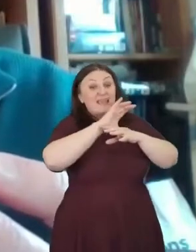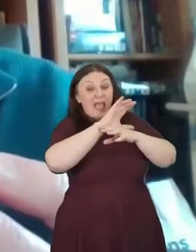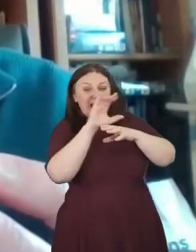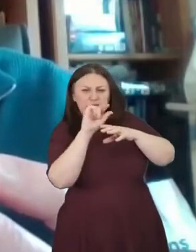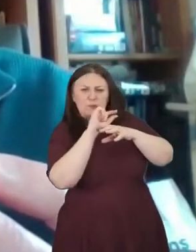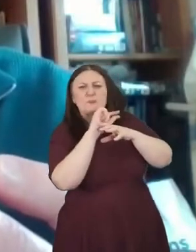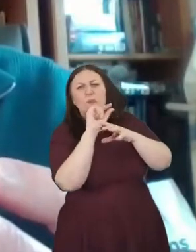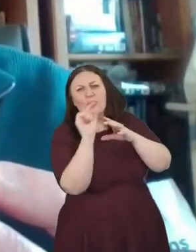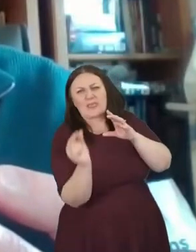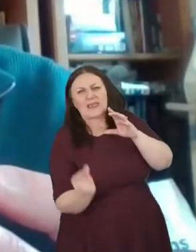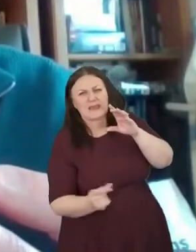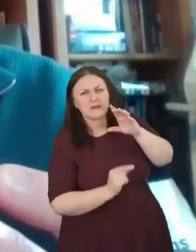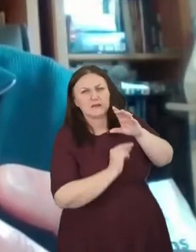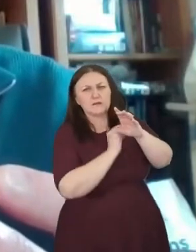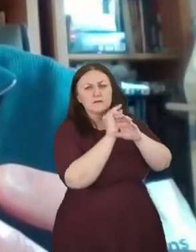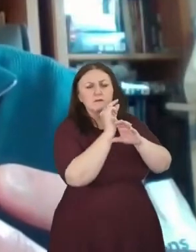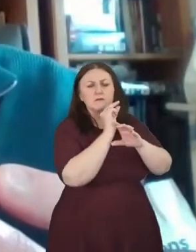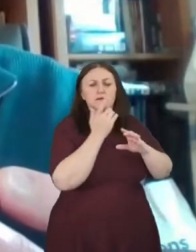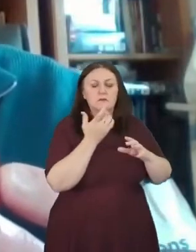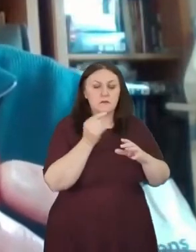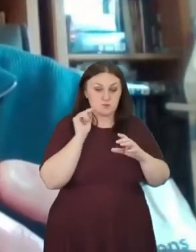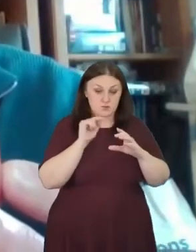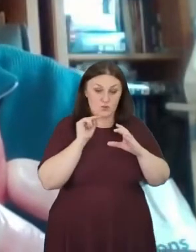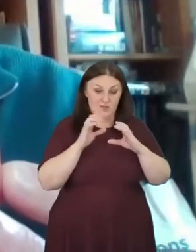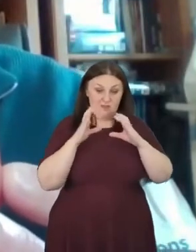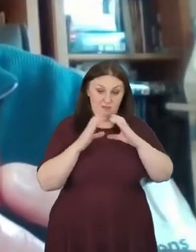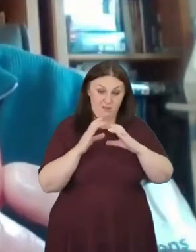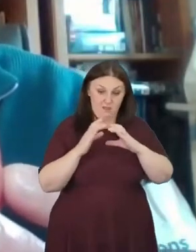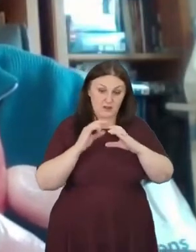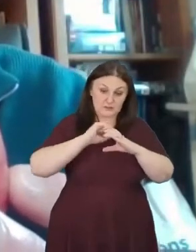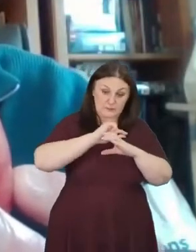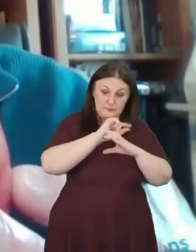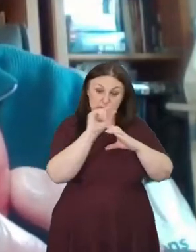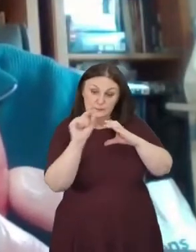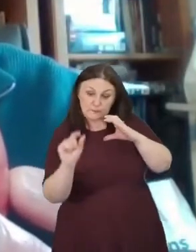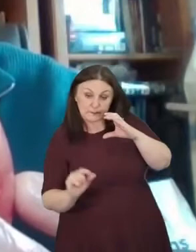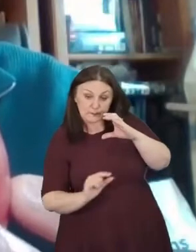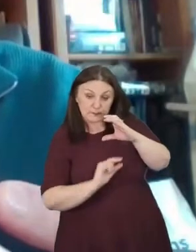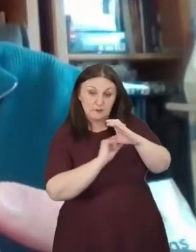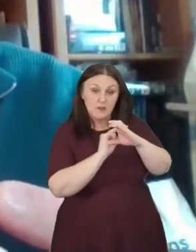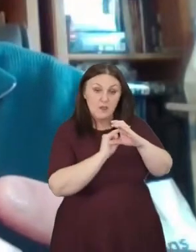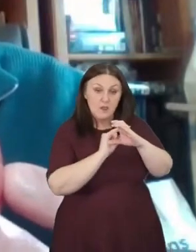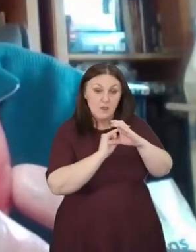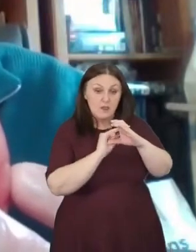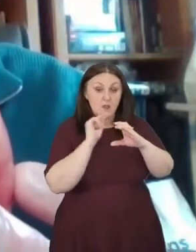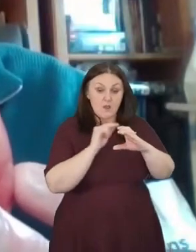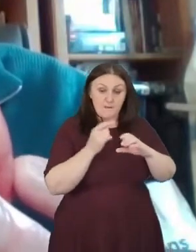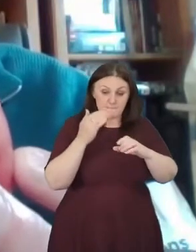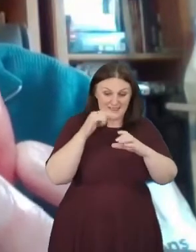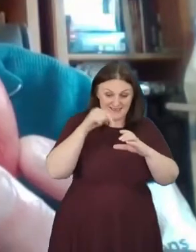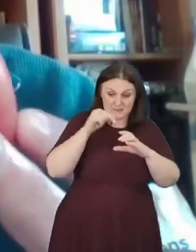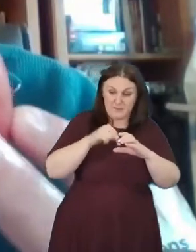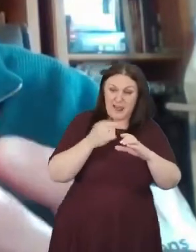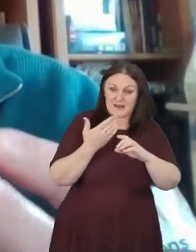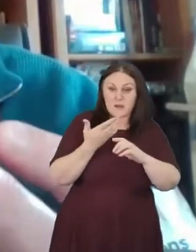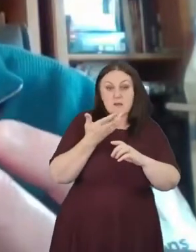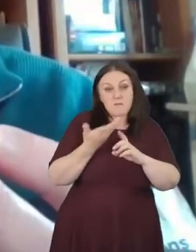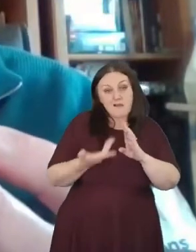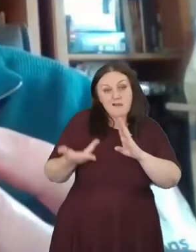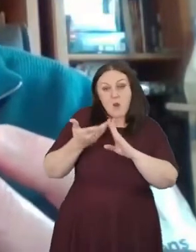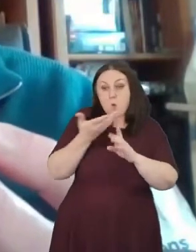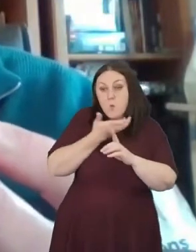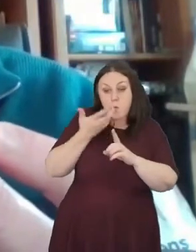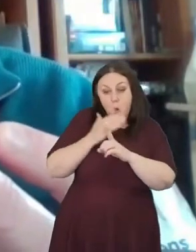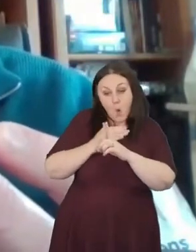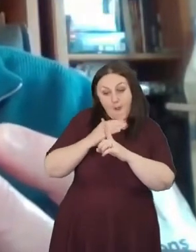around the earth warms the planet by about 30 degrees centigrade. It means that it turns the earth